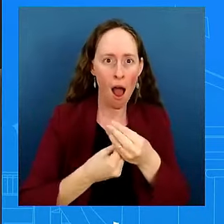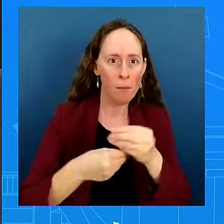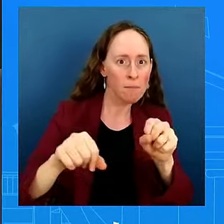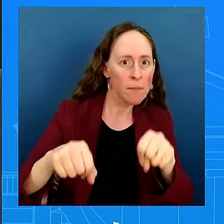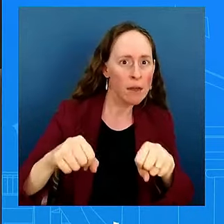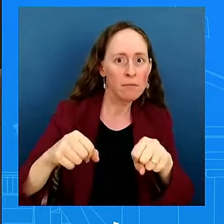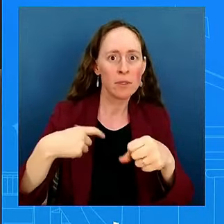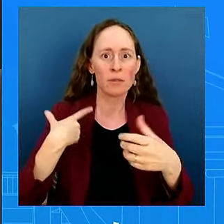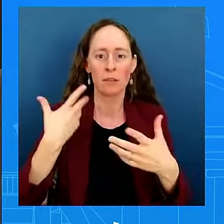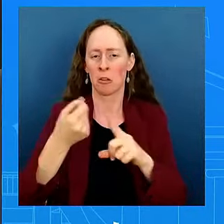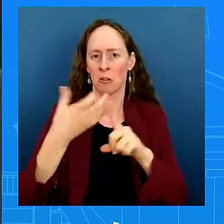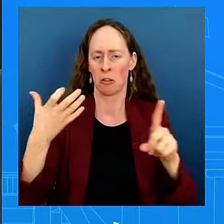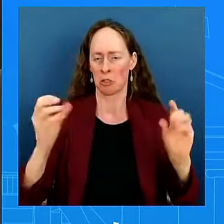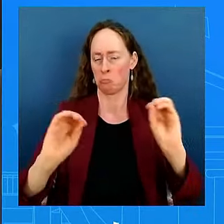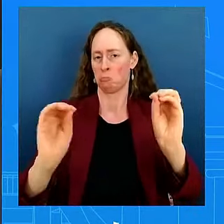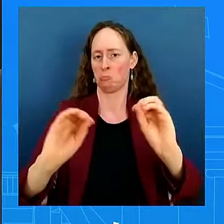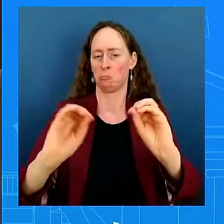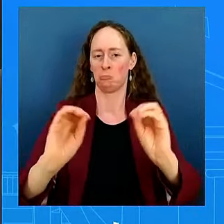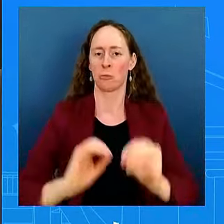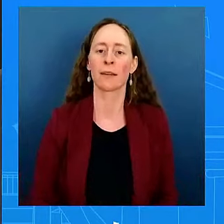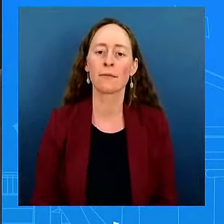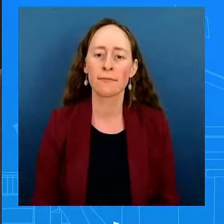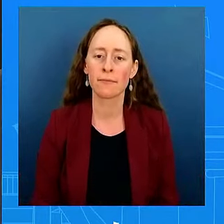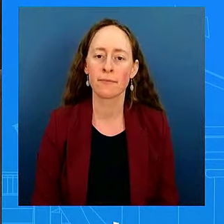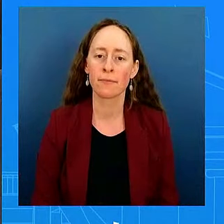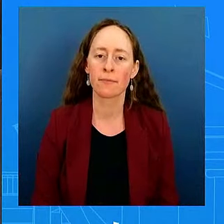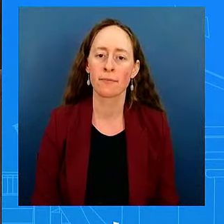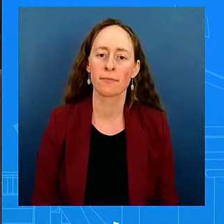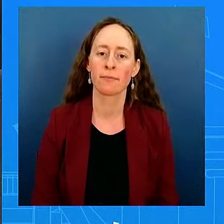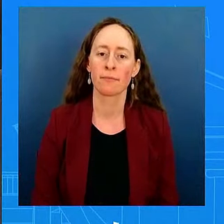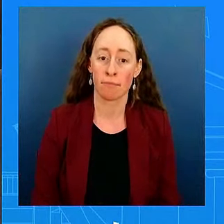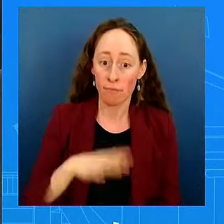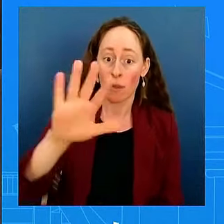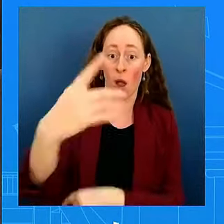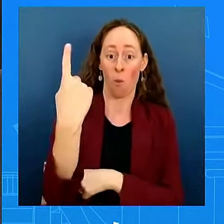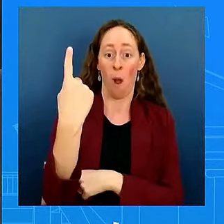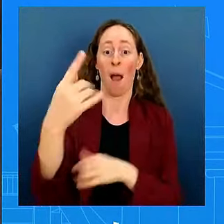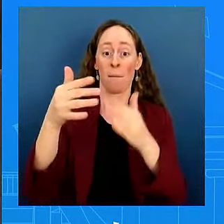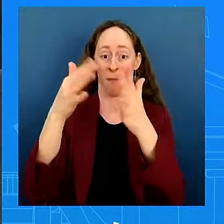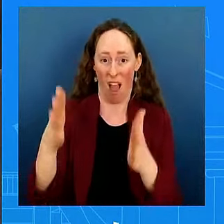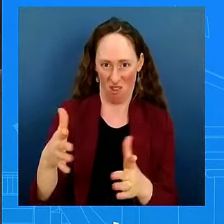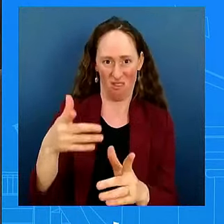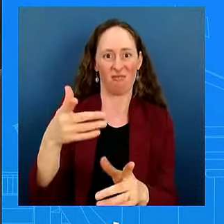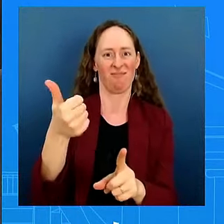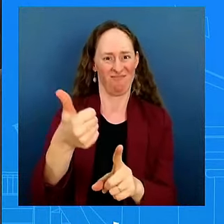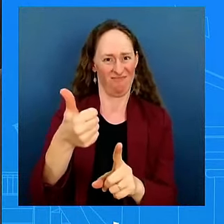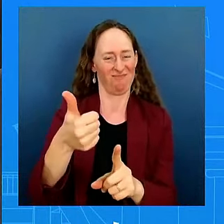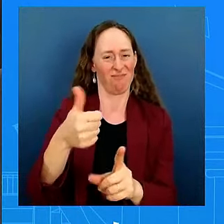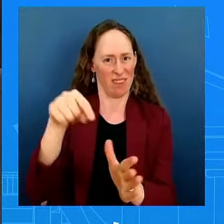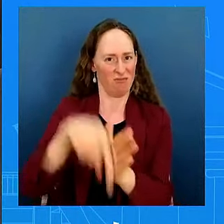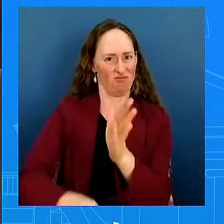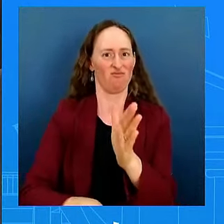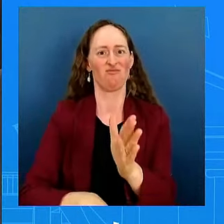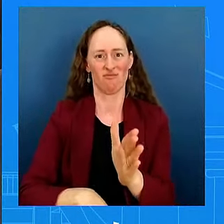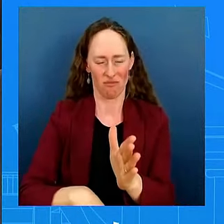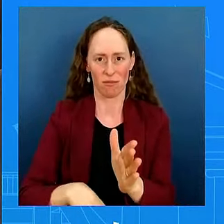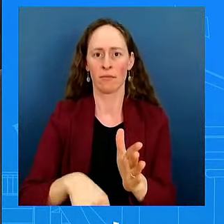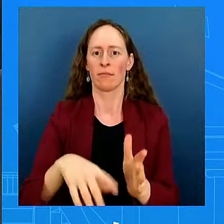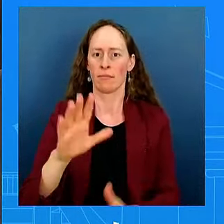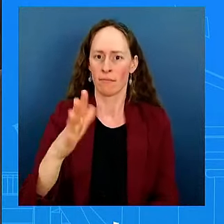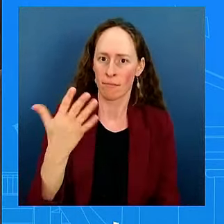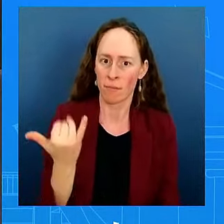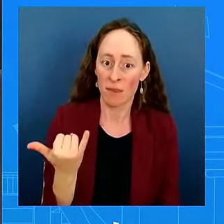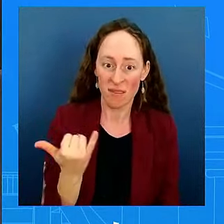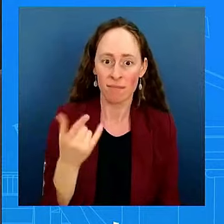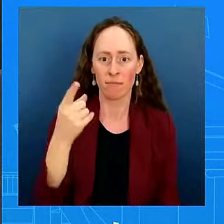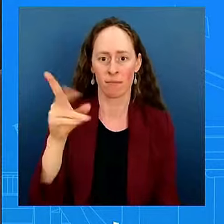hostage, can you talk to us about where the administration is now on the idea of some kind of deal, some kind of attempt